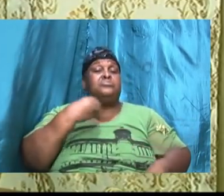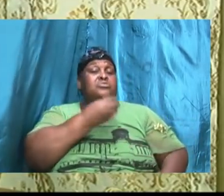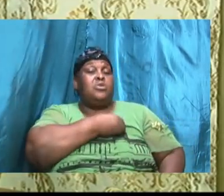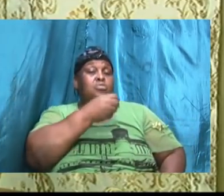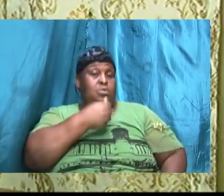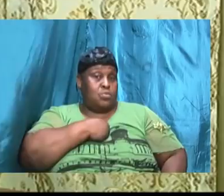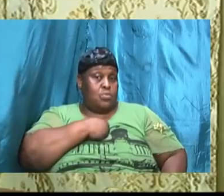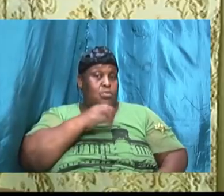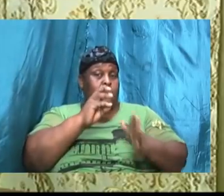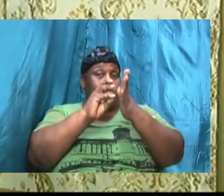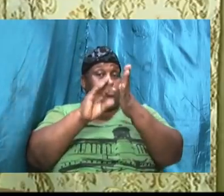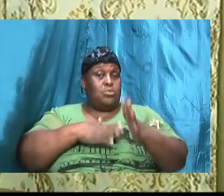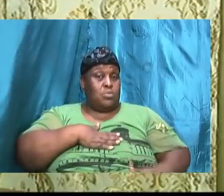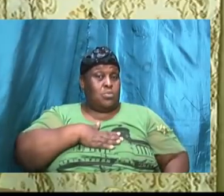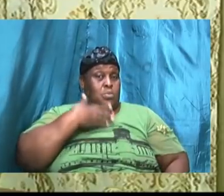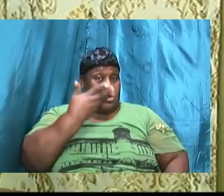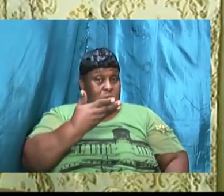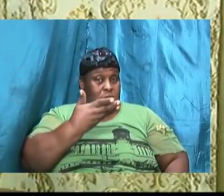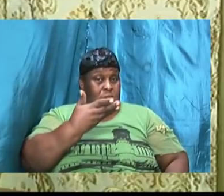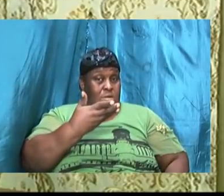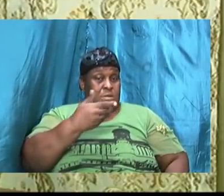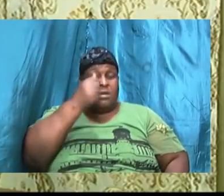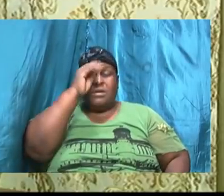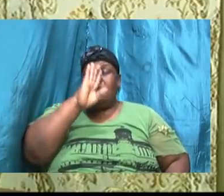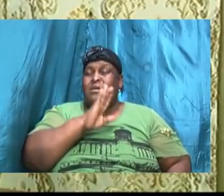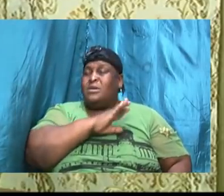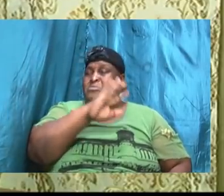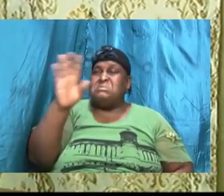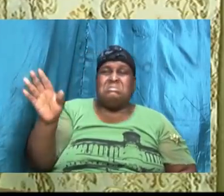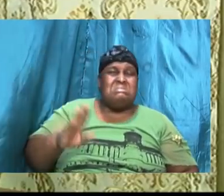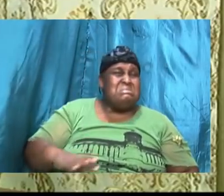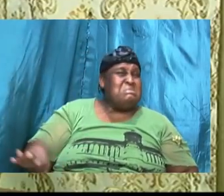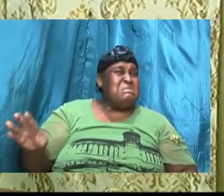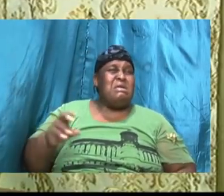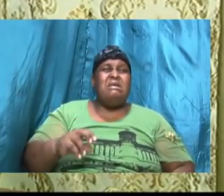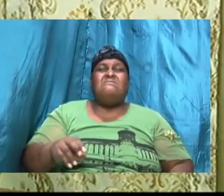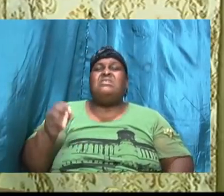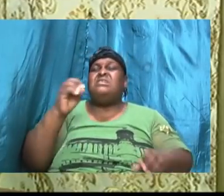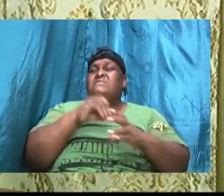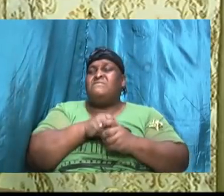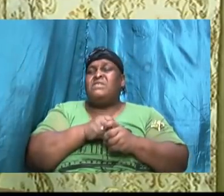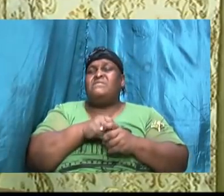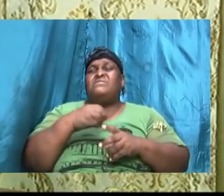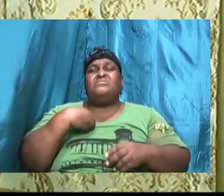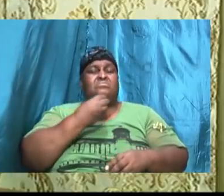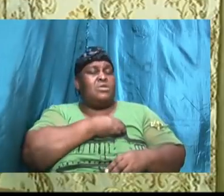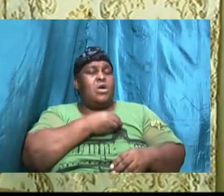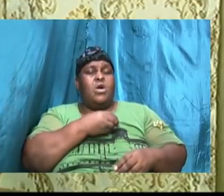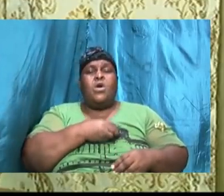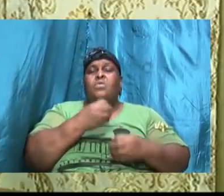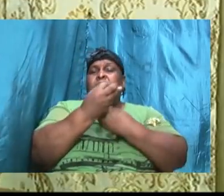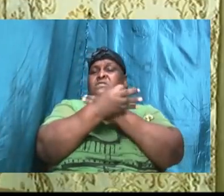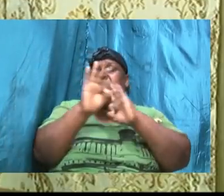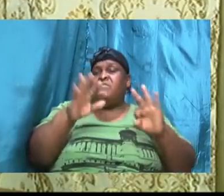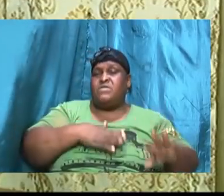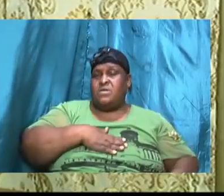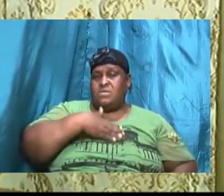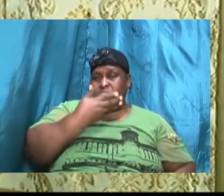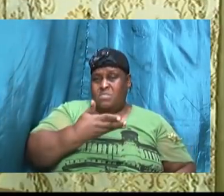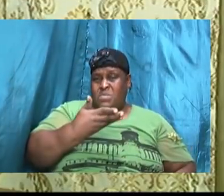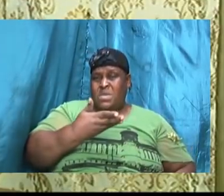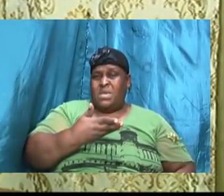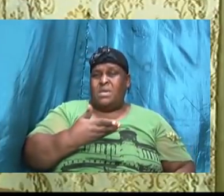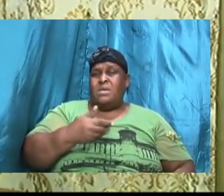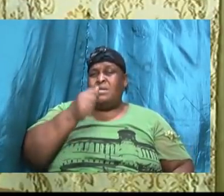God will never mess with free will and what God wants you to do as it pertains to abiding